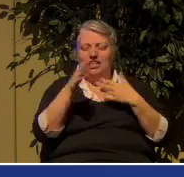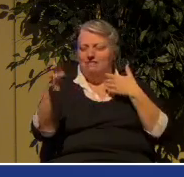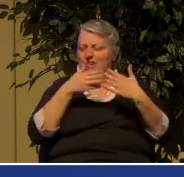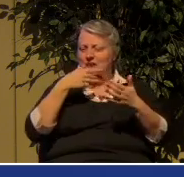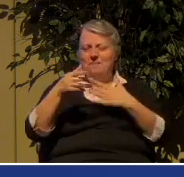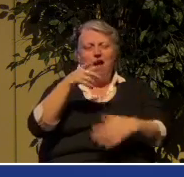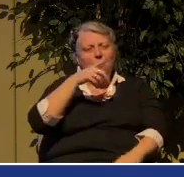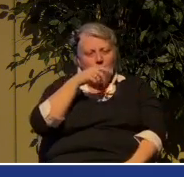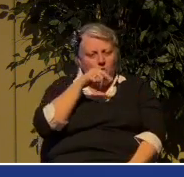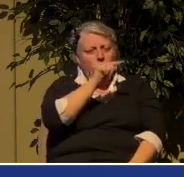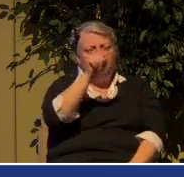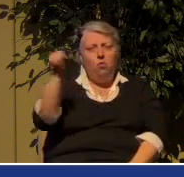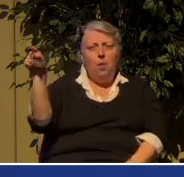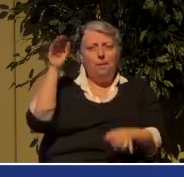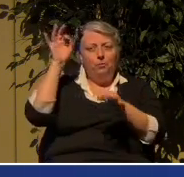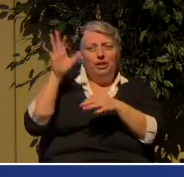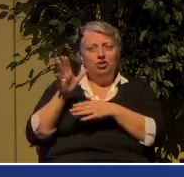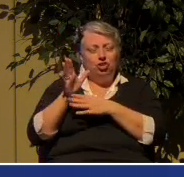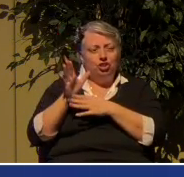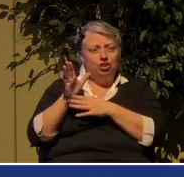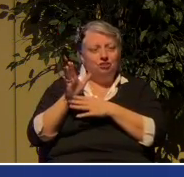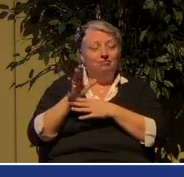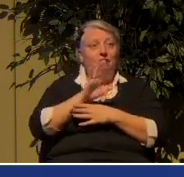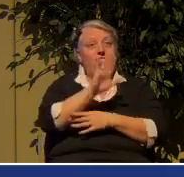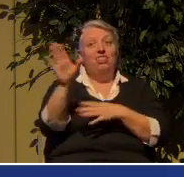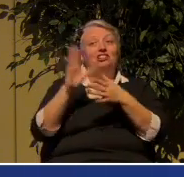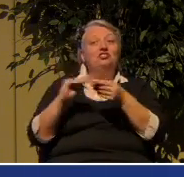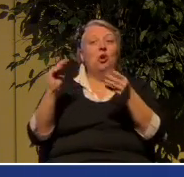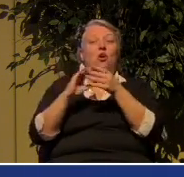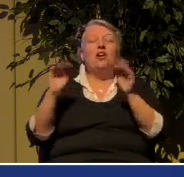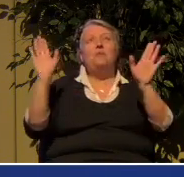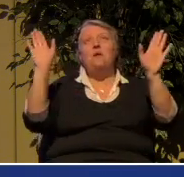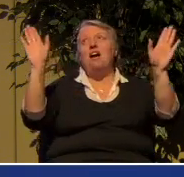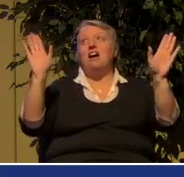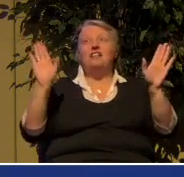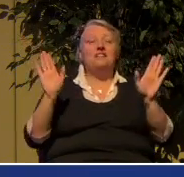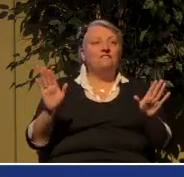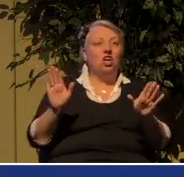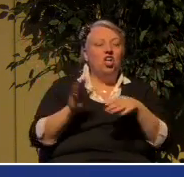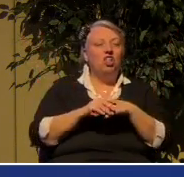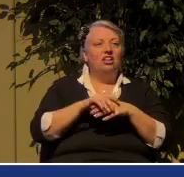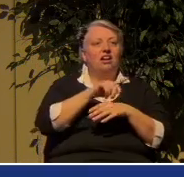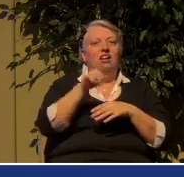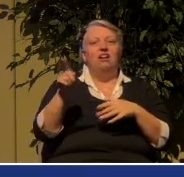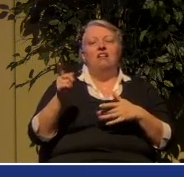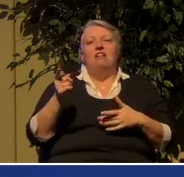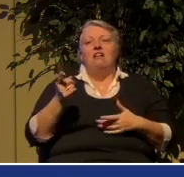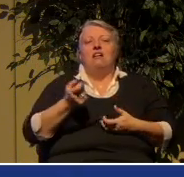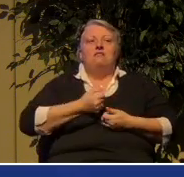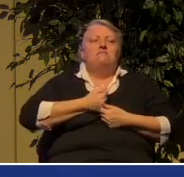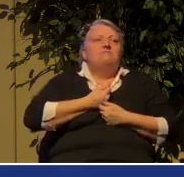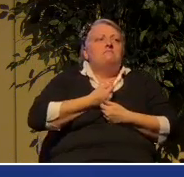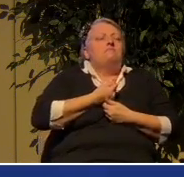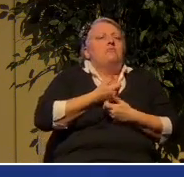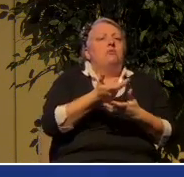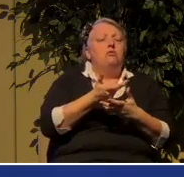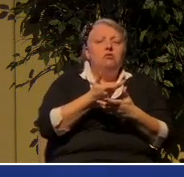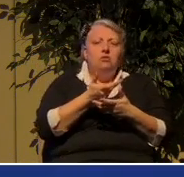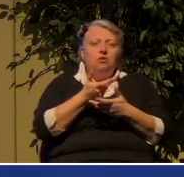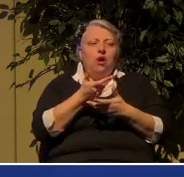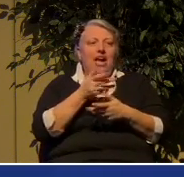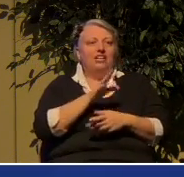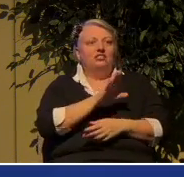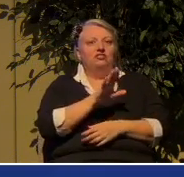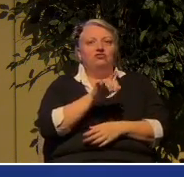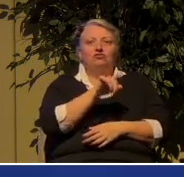preacher is, how wonderful their stories are, how emotively they pull on your heart strings.